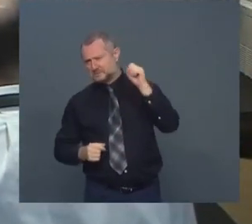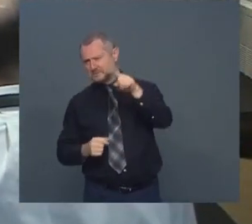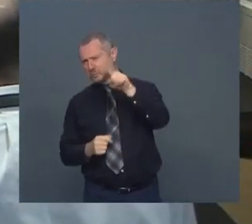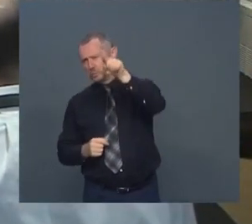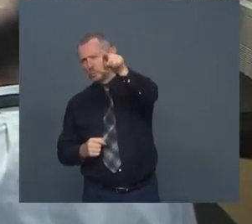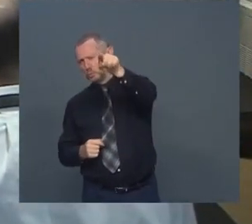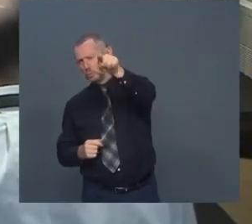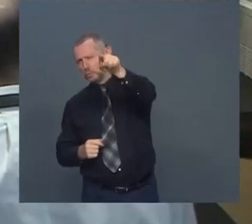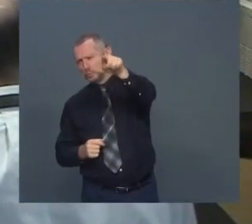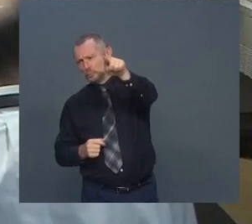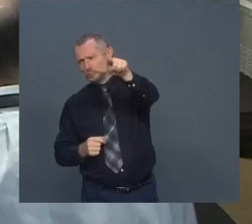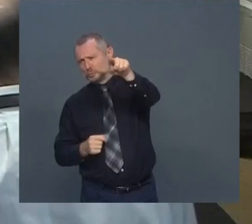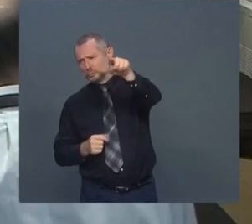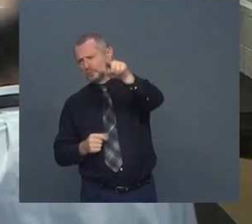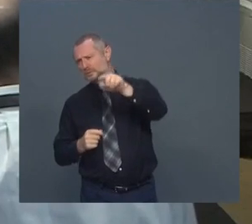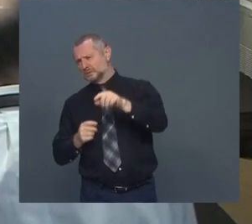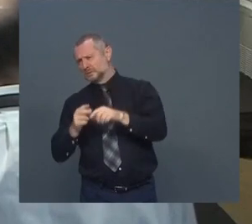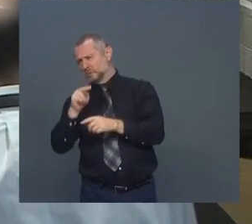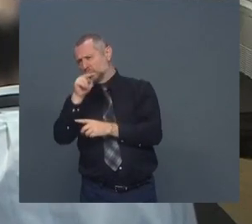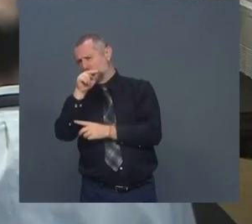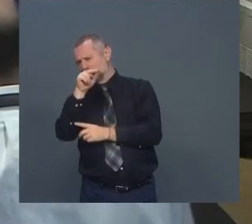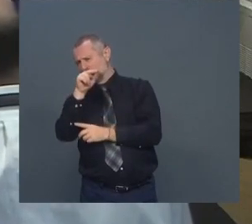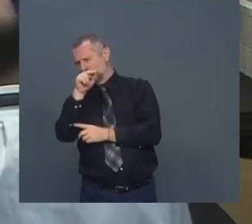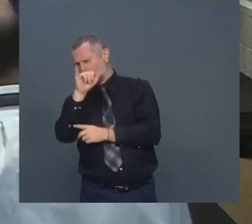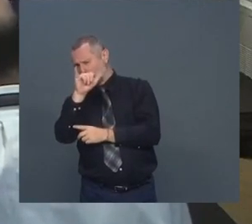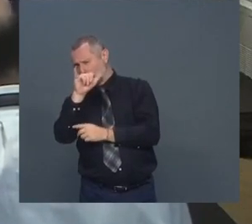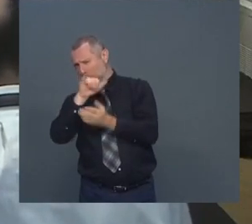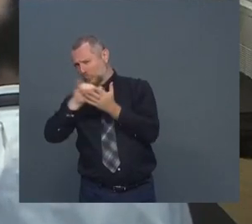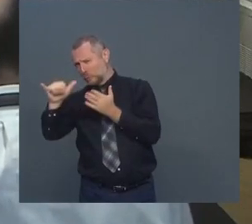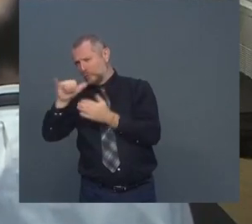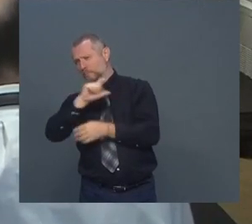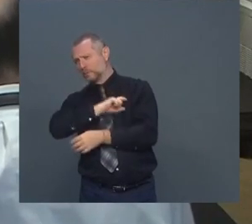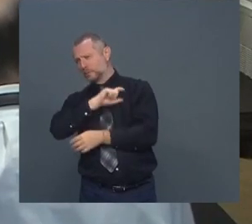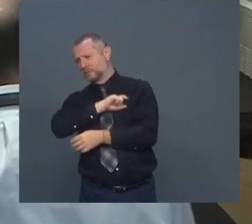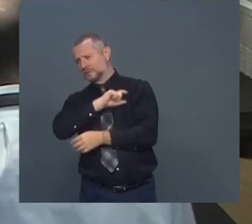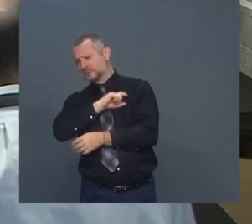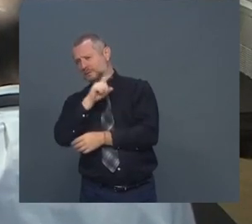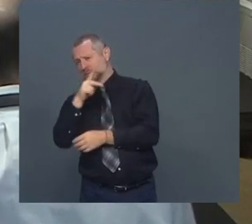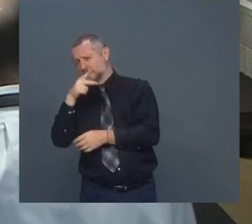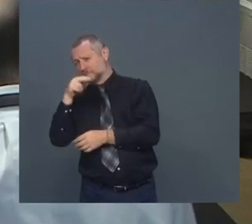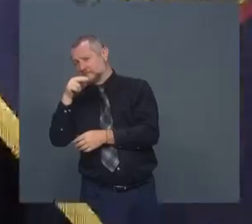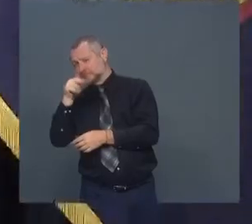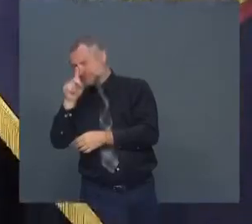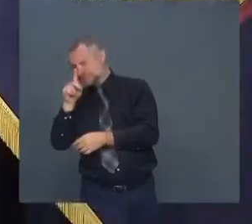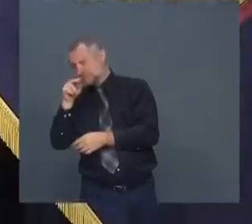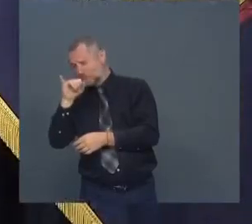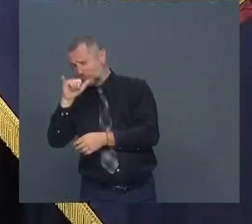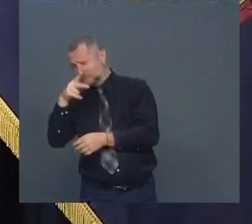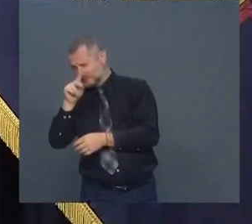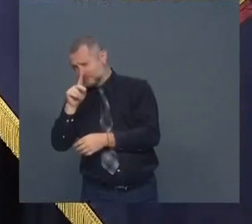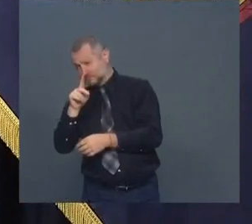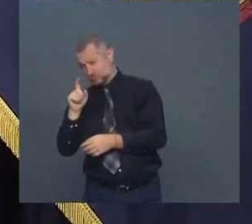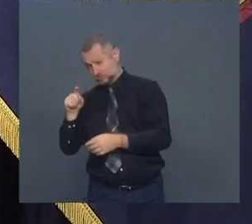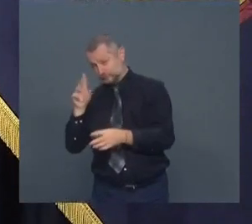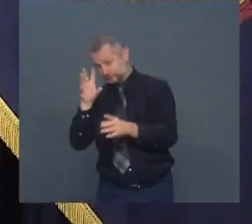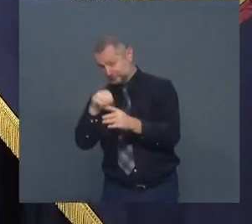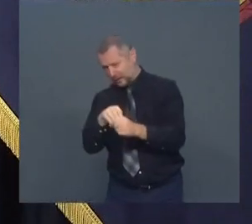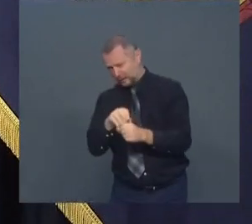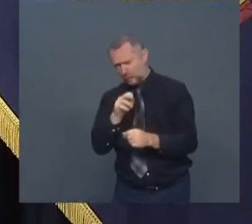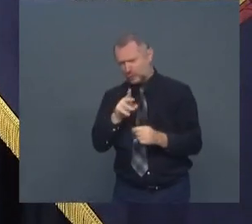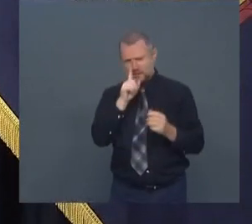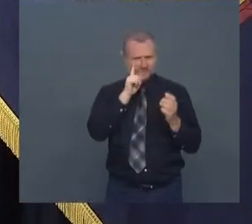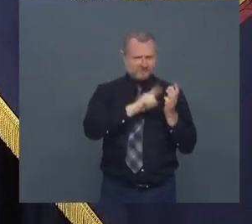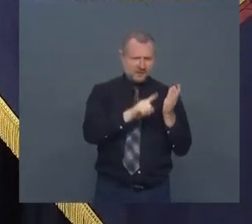the NYPD be involved or why not rely on inspectors from DOD or DOH which are already inspect restaurants and